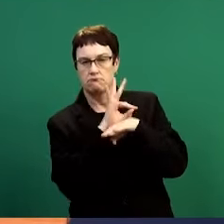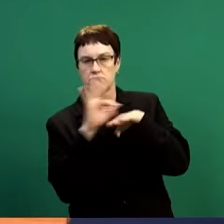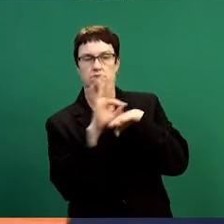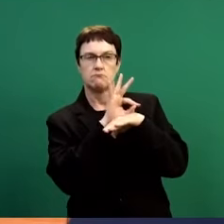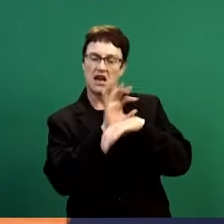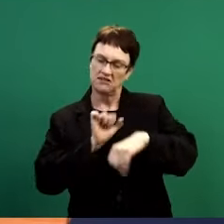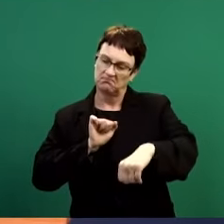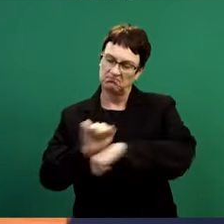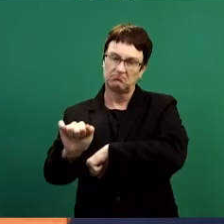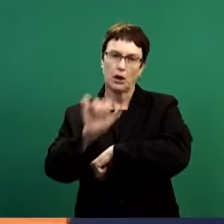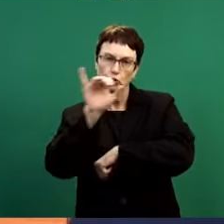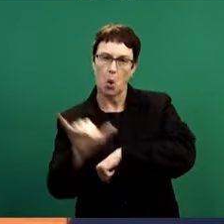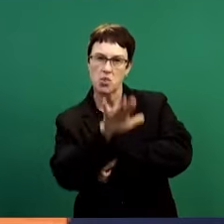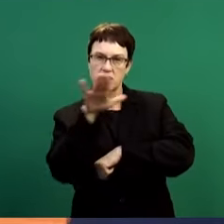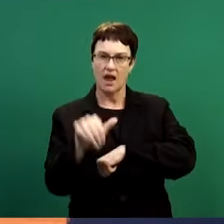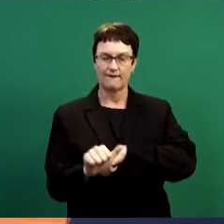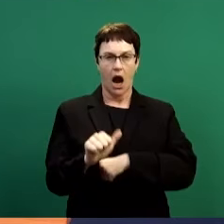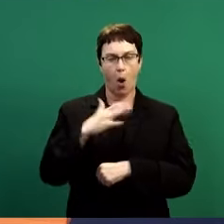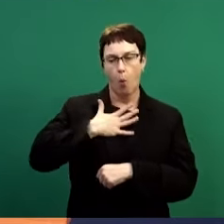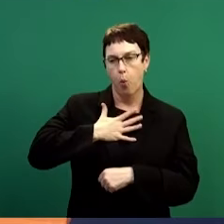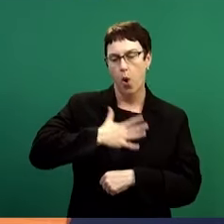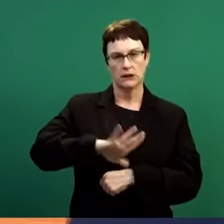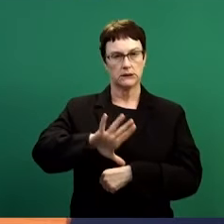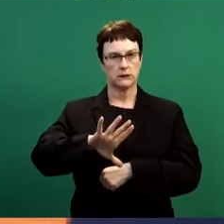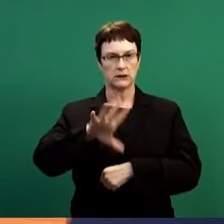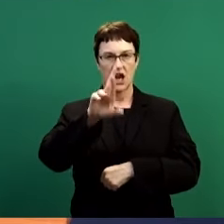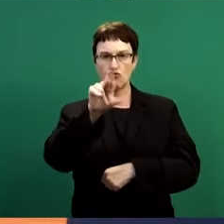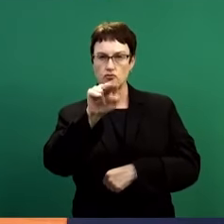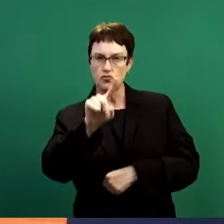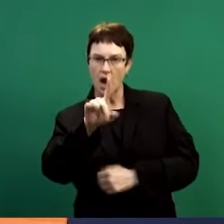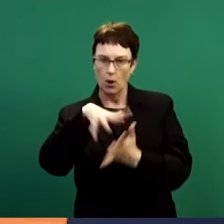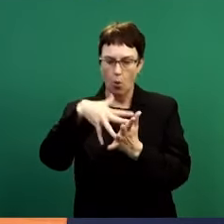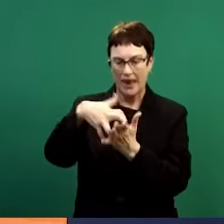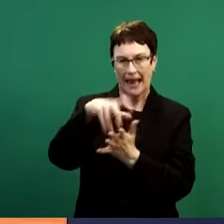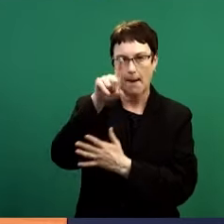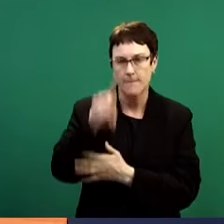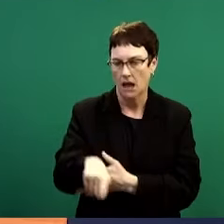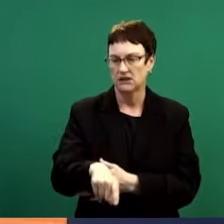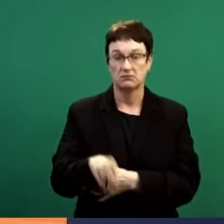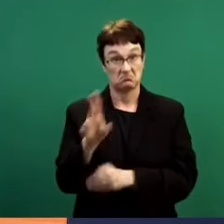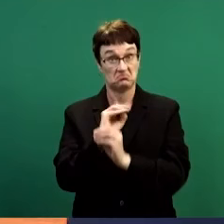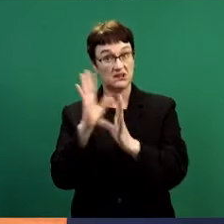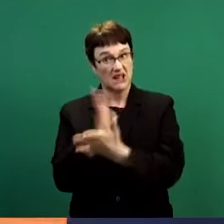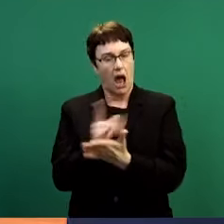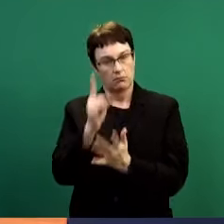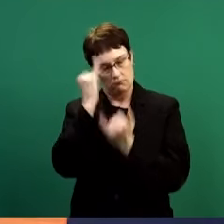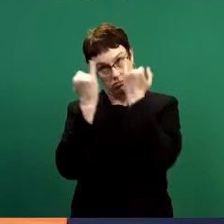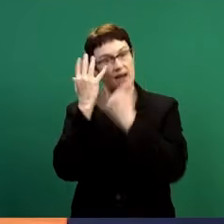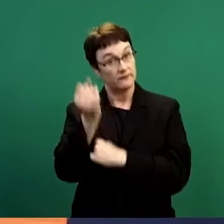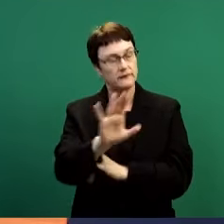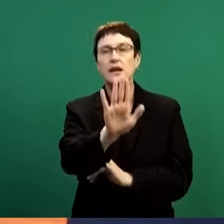His chaps were conspiring somewhere to weaken the rent. And in 2002, we launched a commission of inquiry